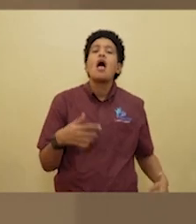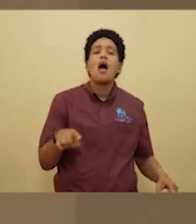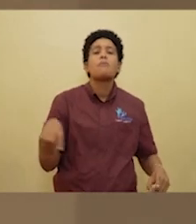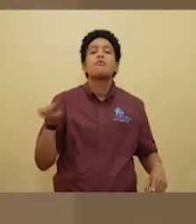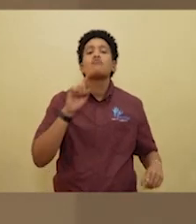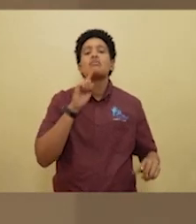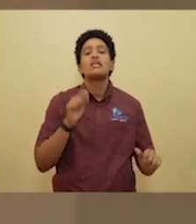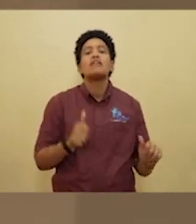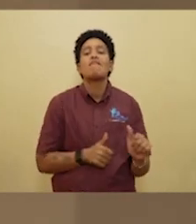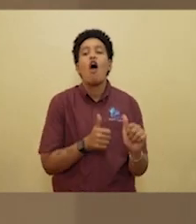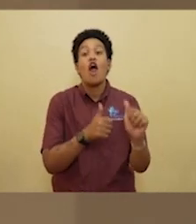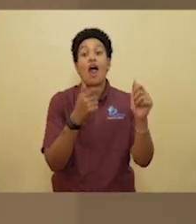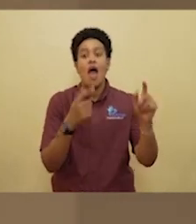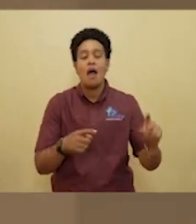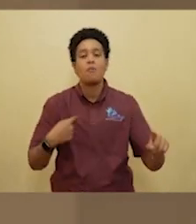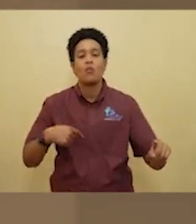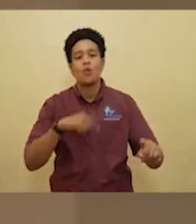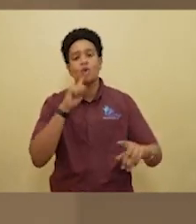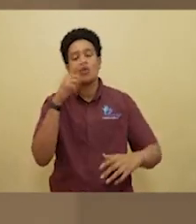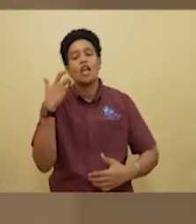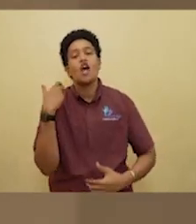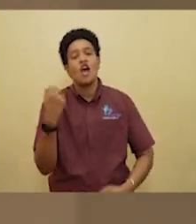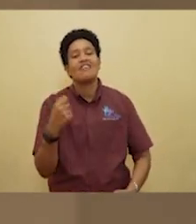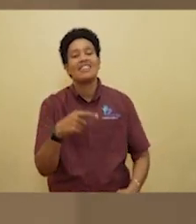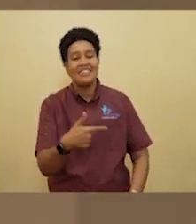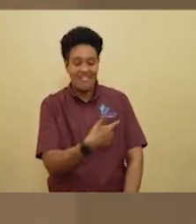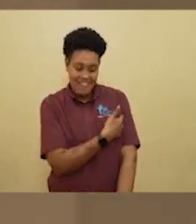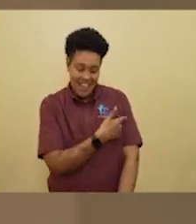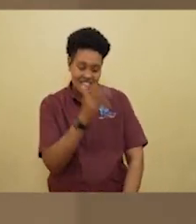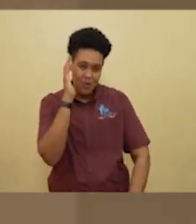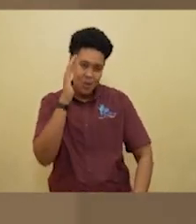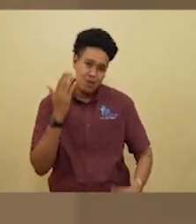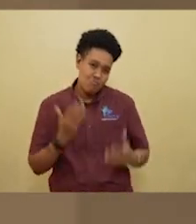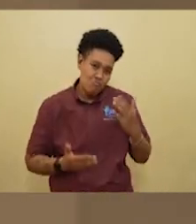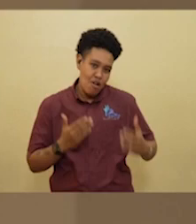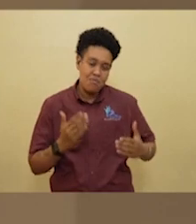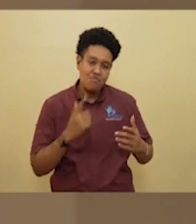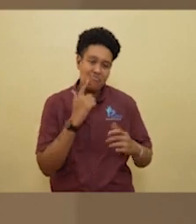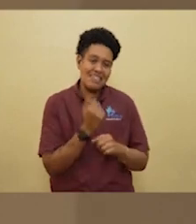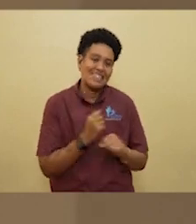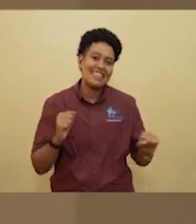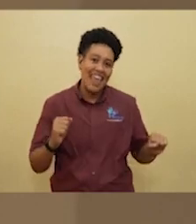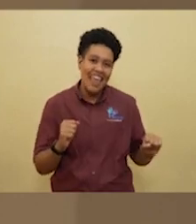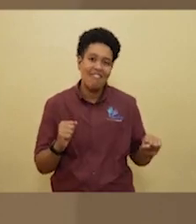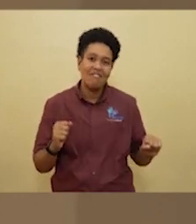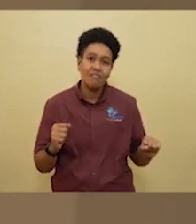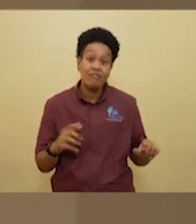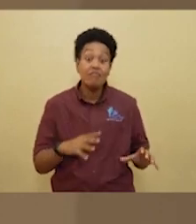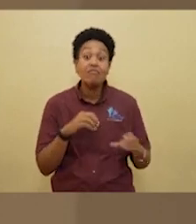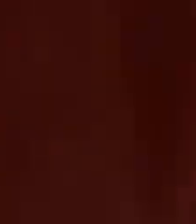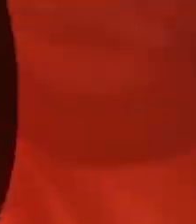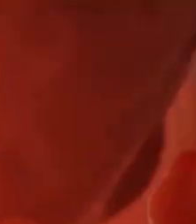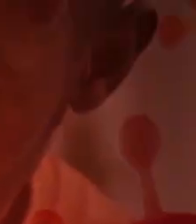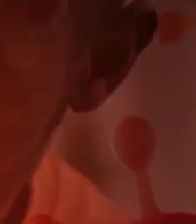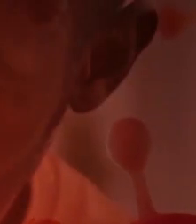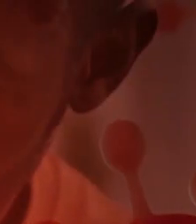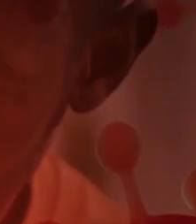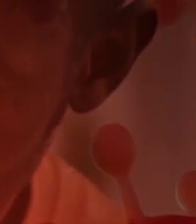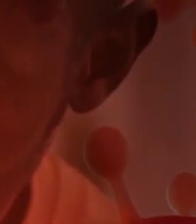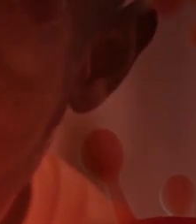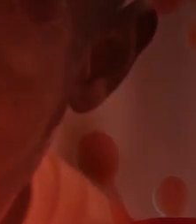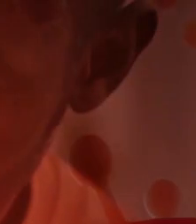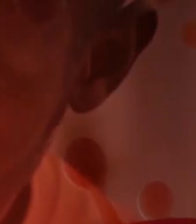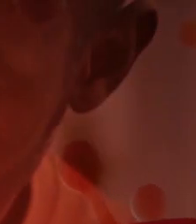they're being followed. We are confident that the vaccine will probably be safe, even among pregnant women as well.